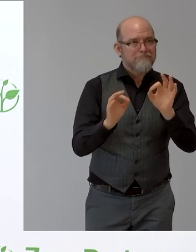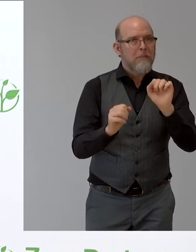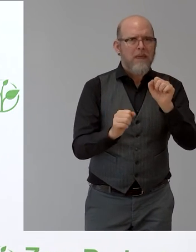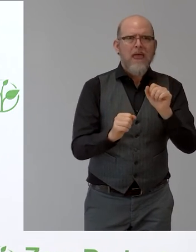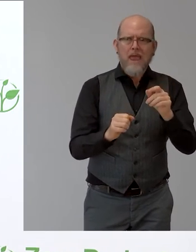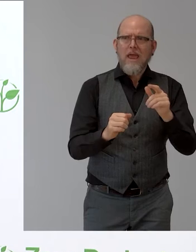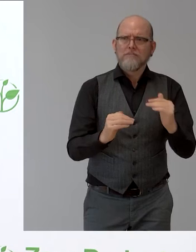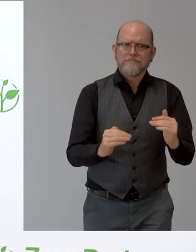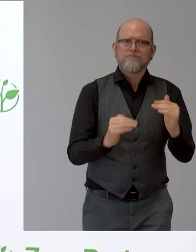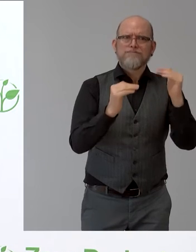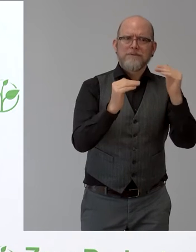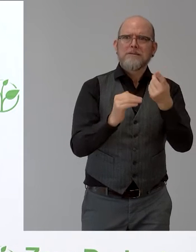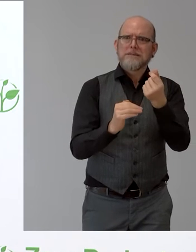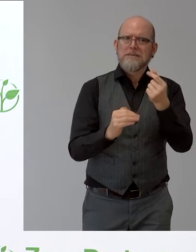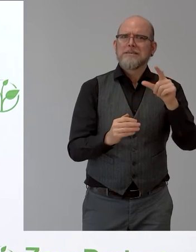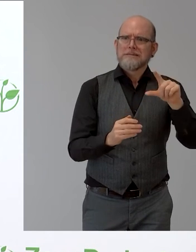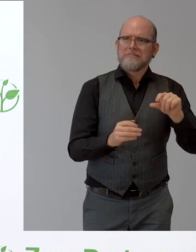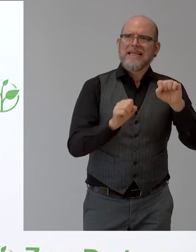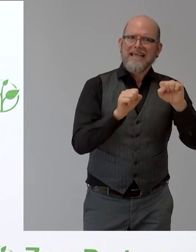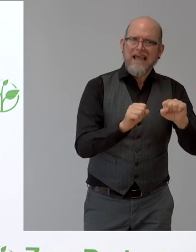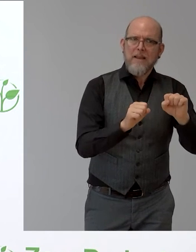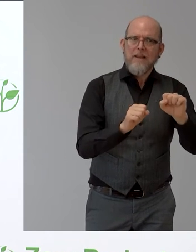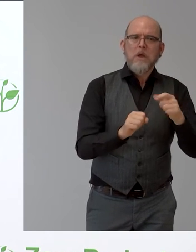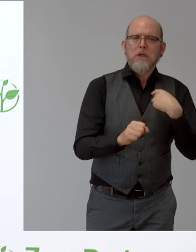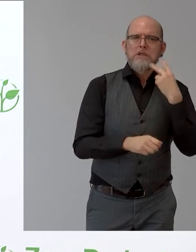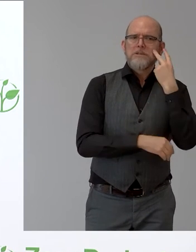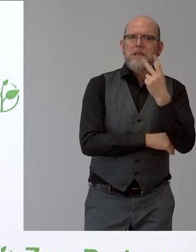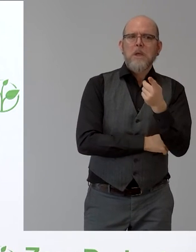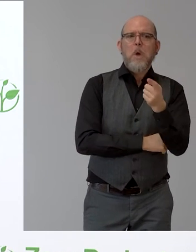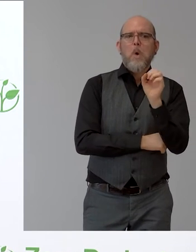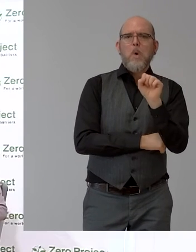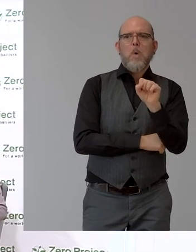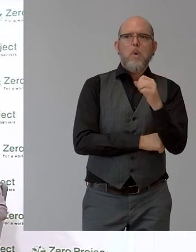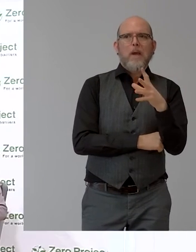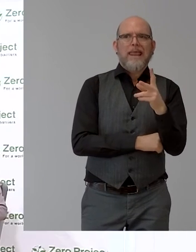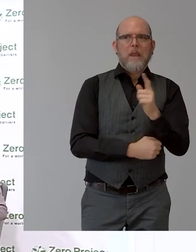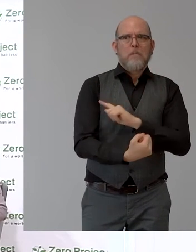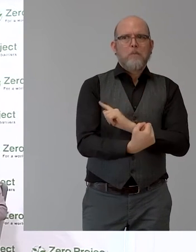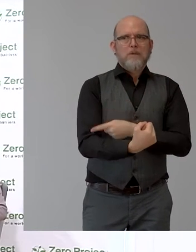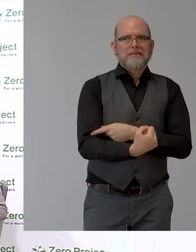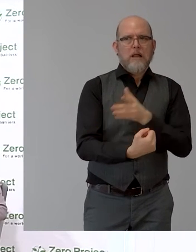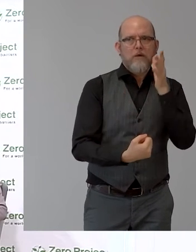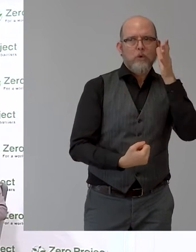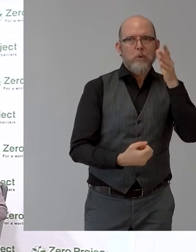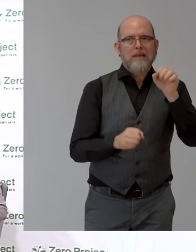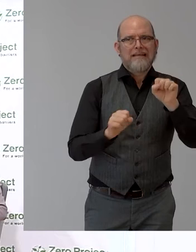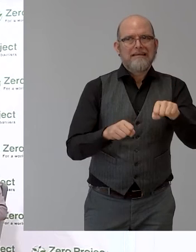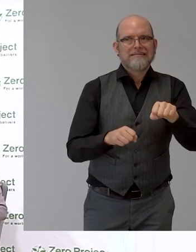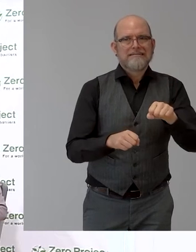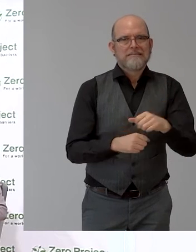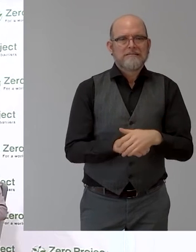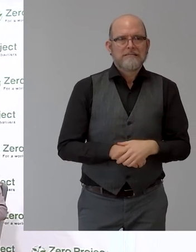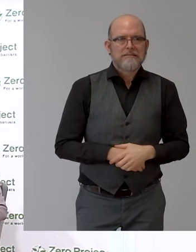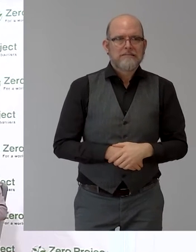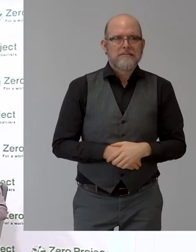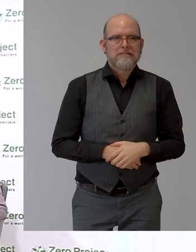low cost. And I see very much potential in this. Thank you so much. So the next video is called